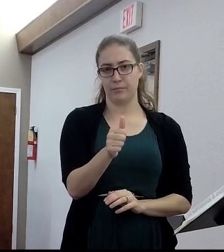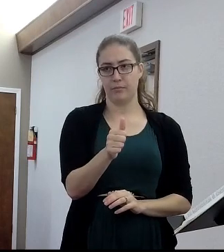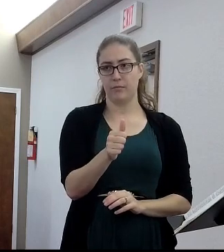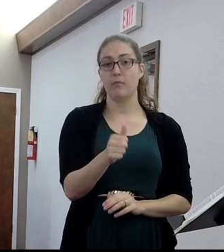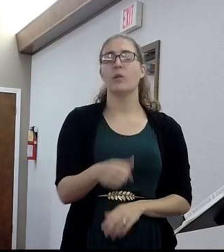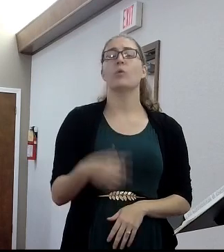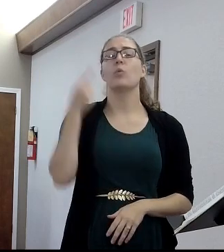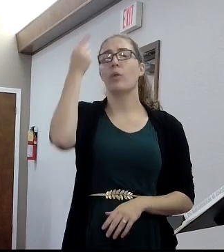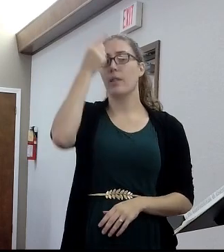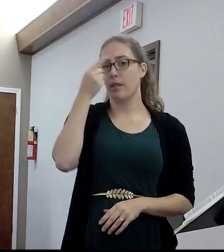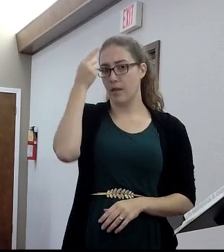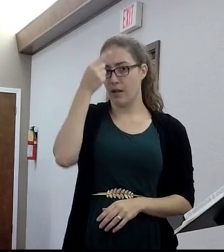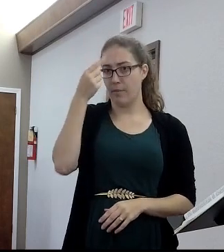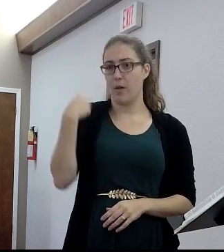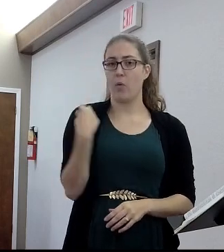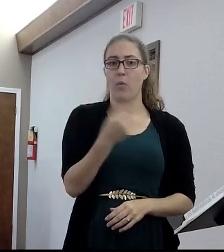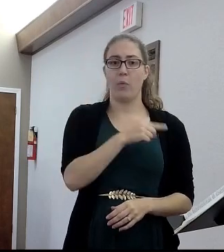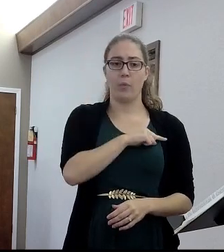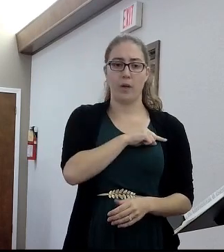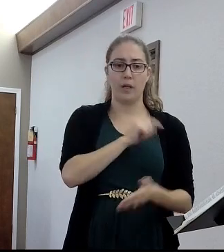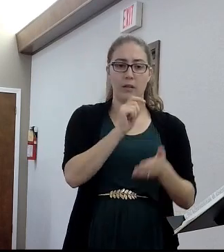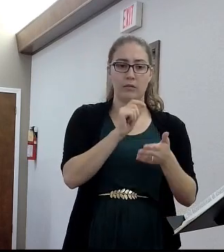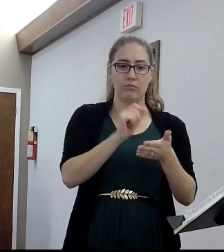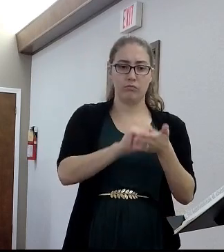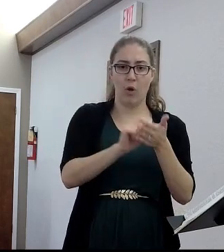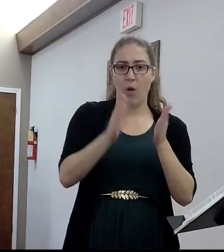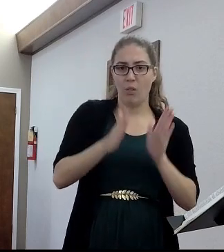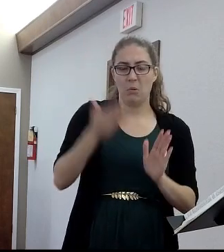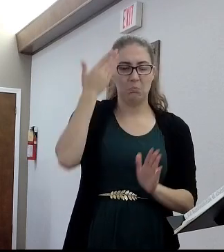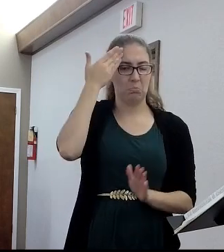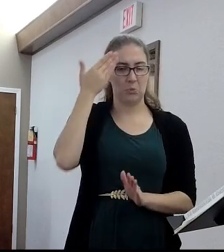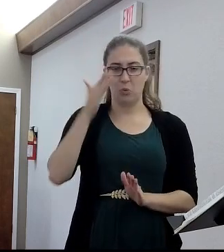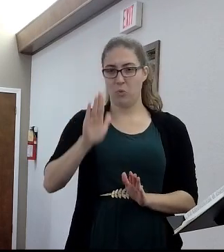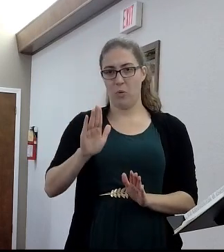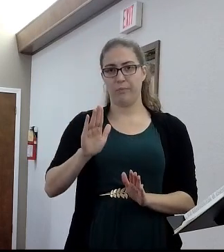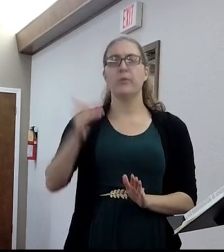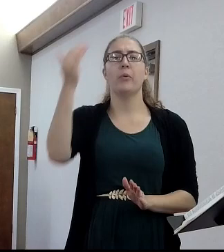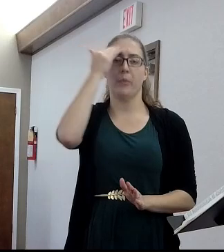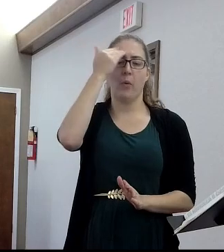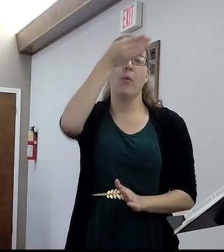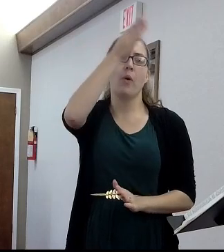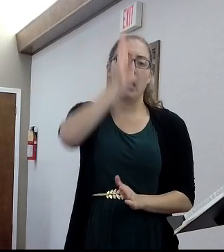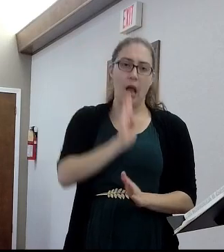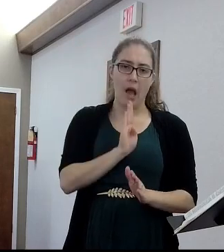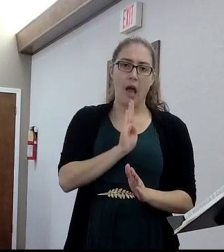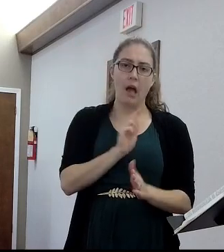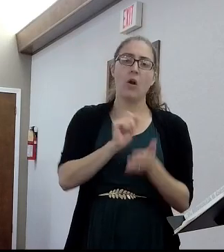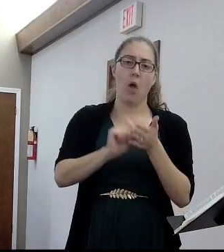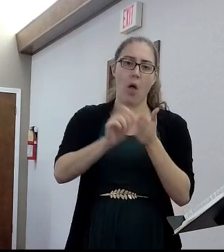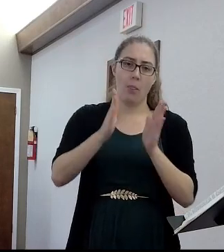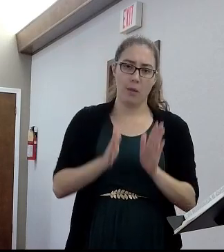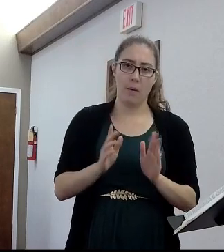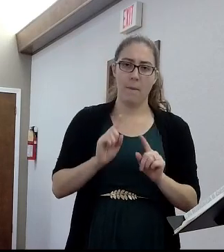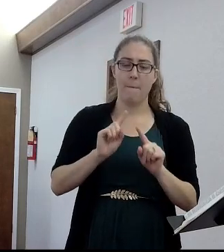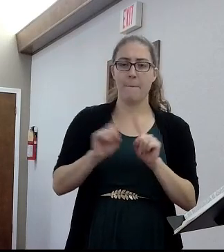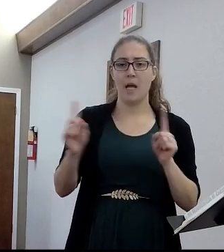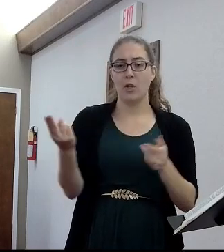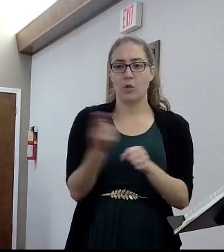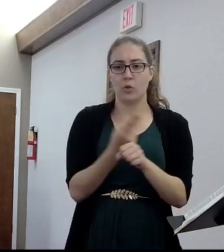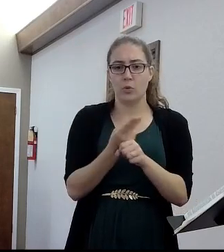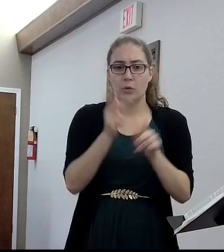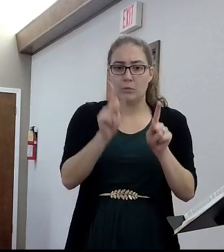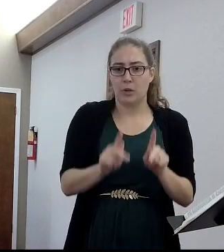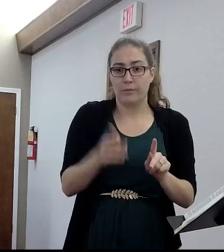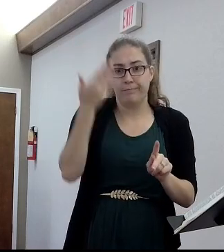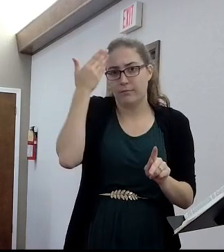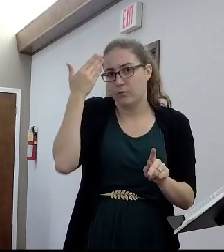are writing. We don't know who wrote the book. We know God wrote it. We assume, most of us will assume Paul. Anybody disagree with that? You've done your own research